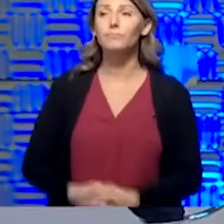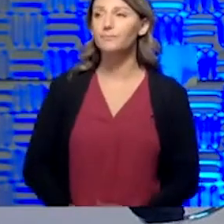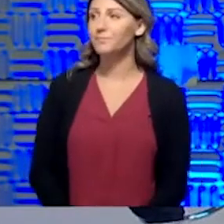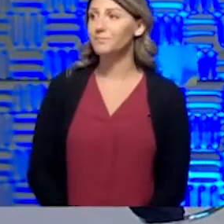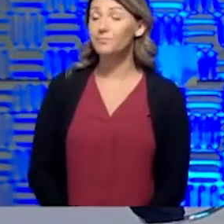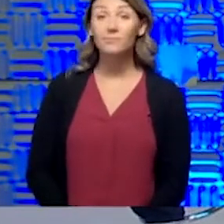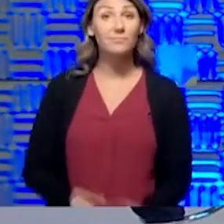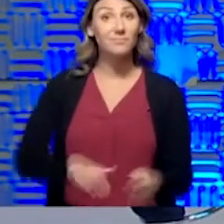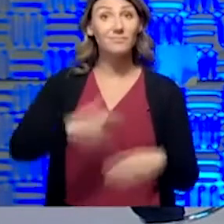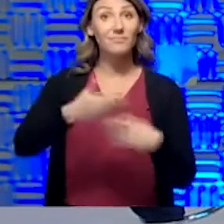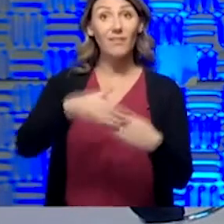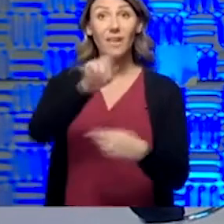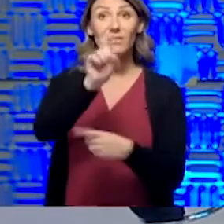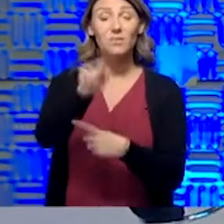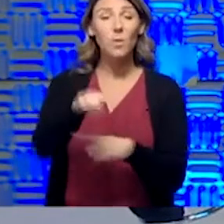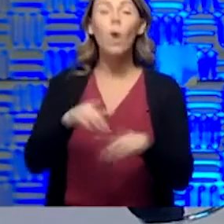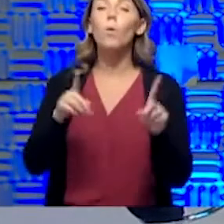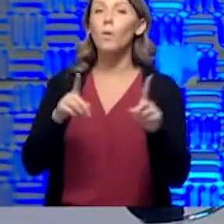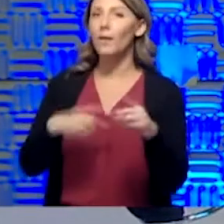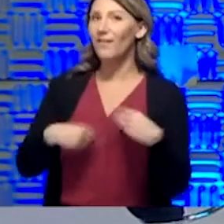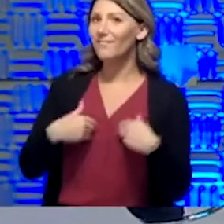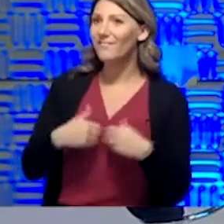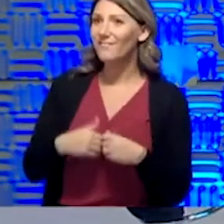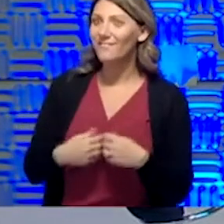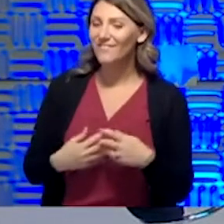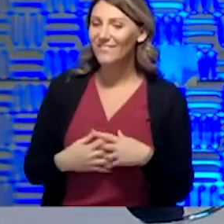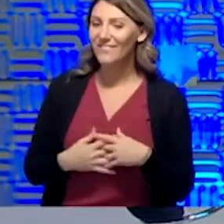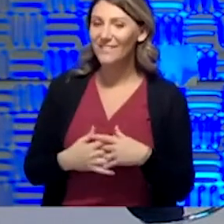All right. Next question. Please.